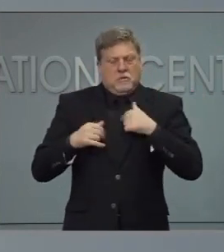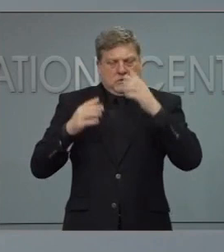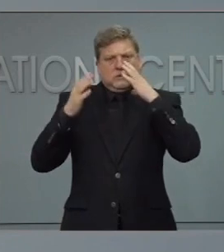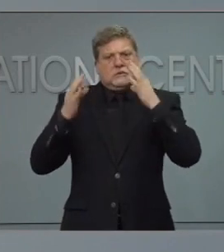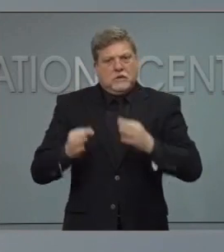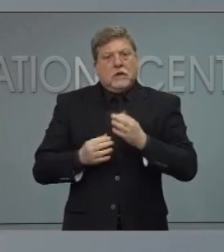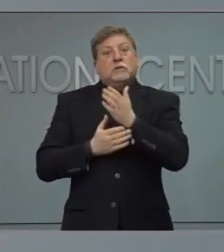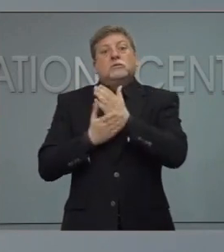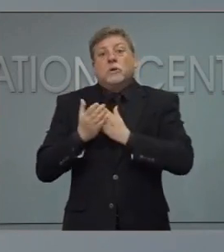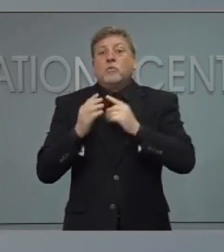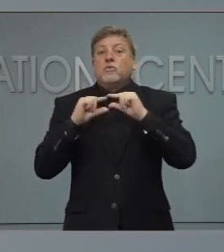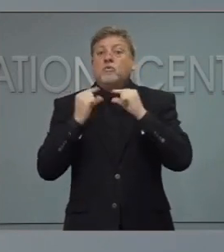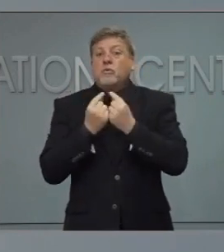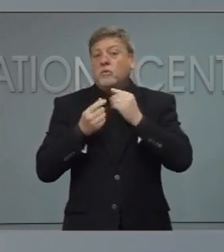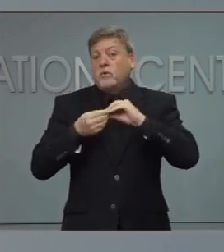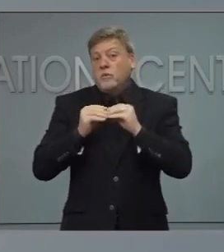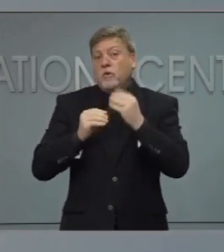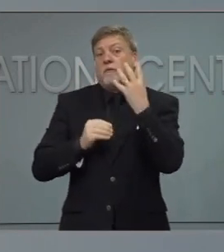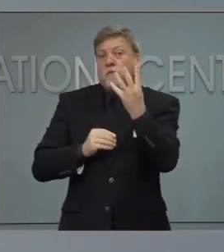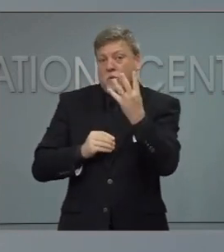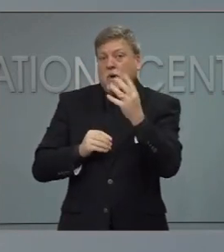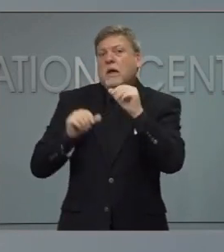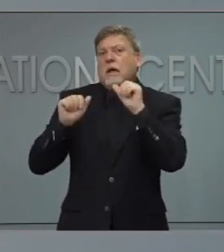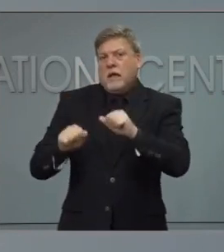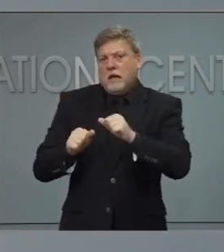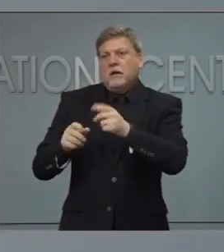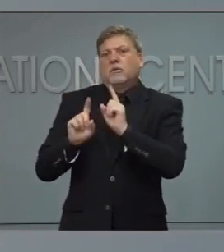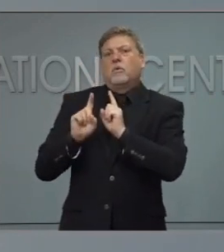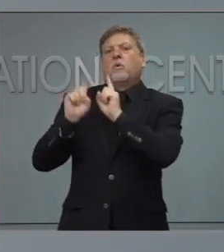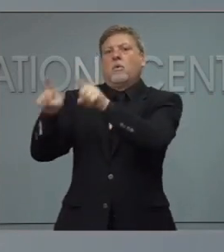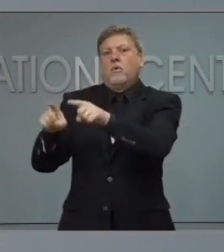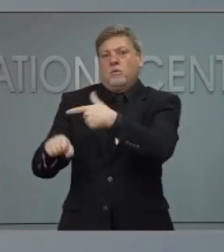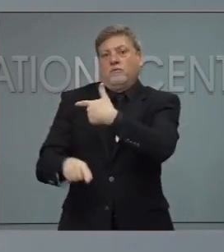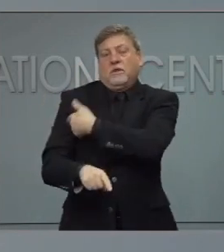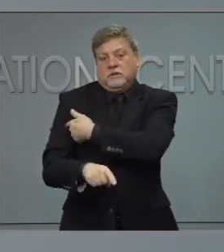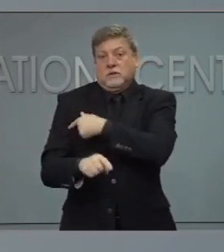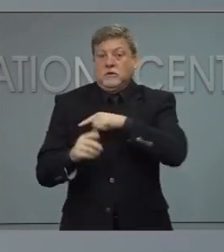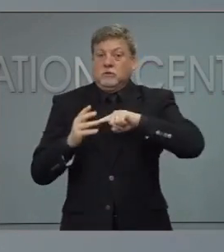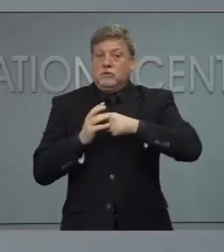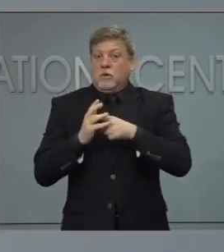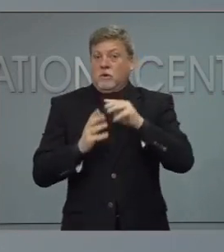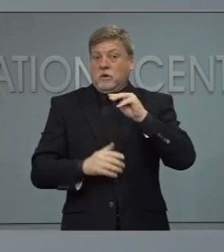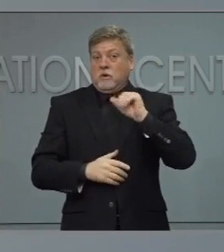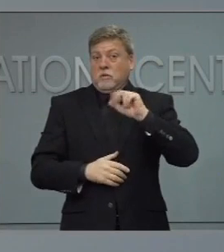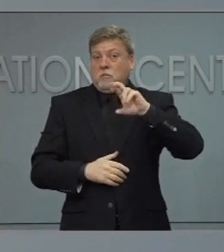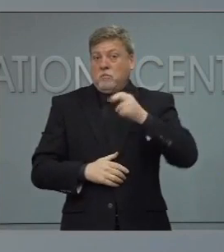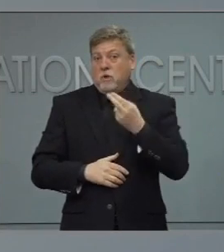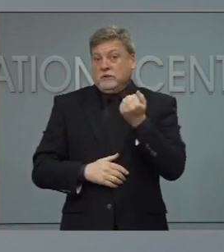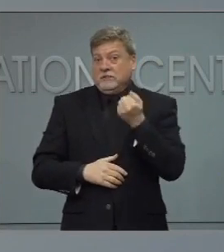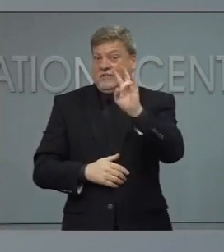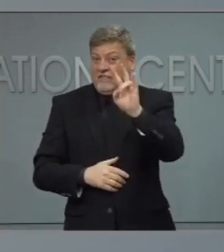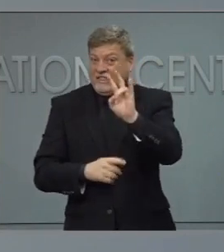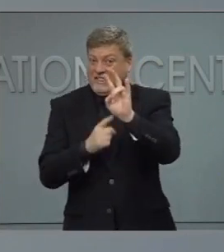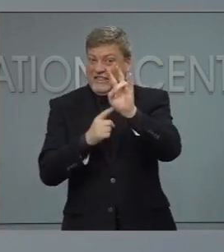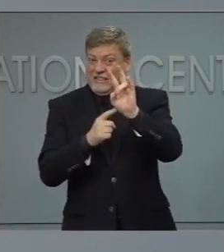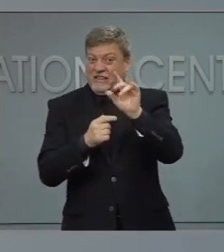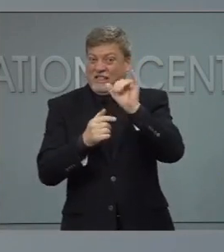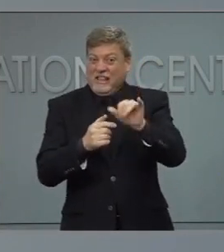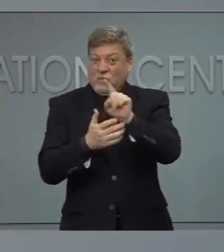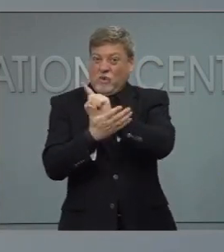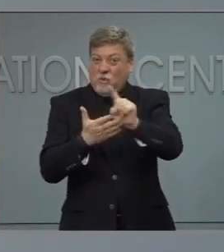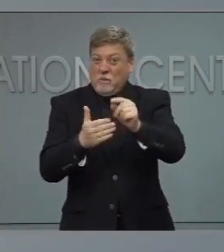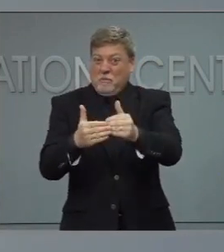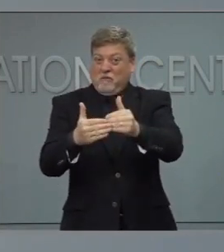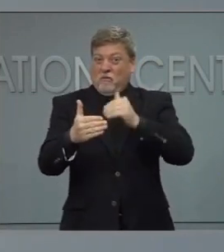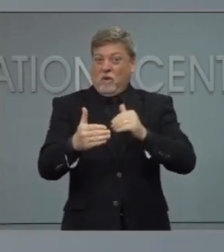be eligible to receive their vaccine beginning March the 17th, a week earlier than we anticipated. Group